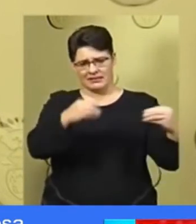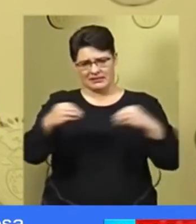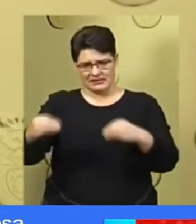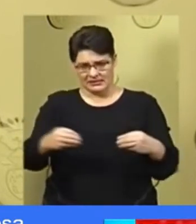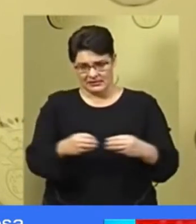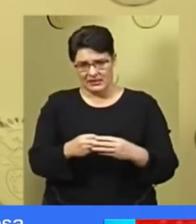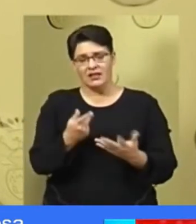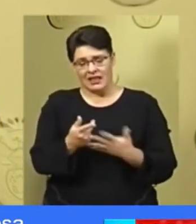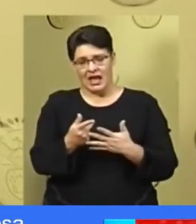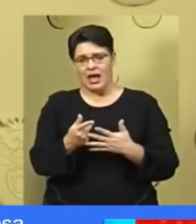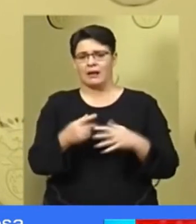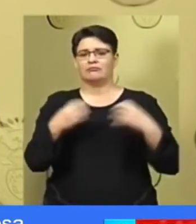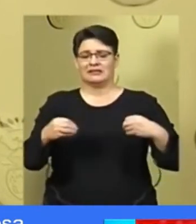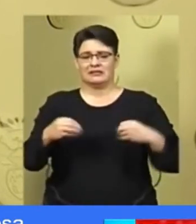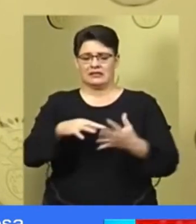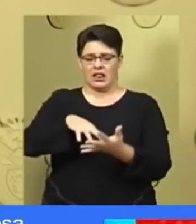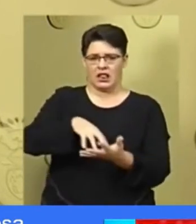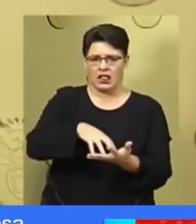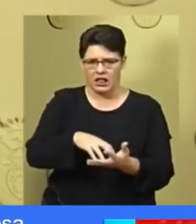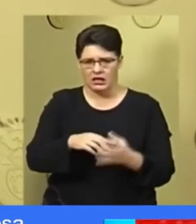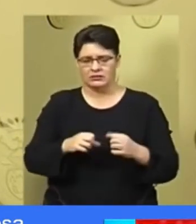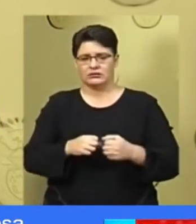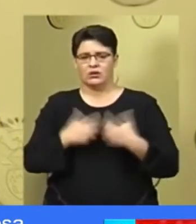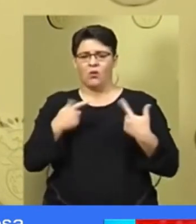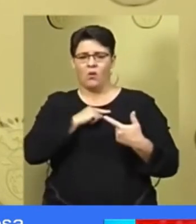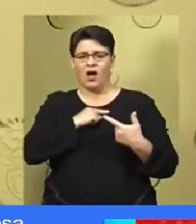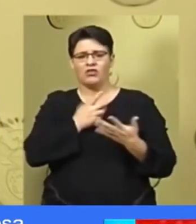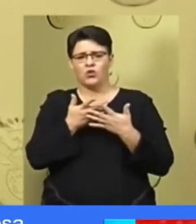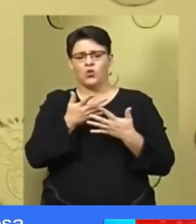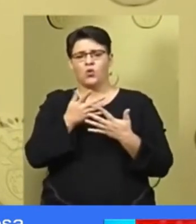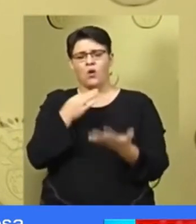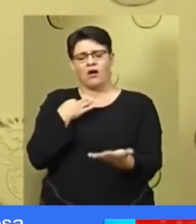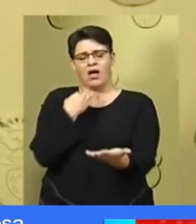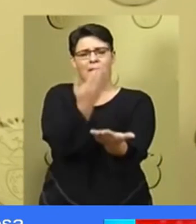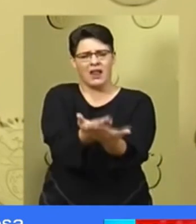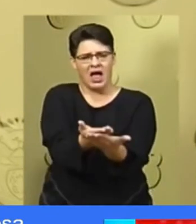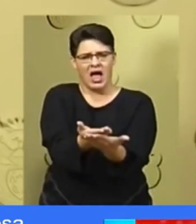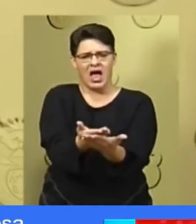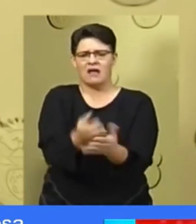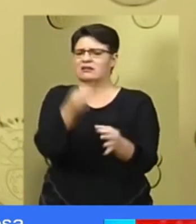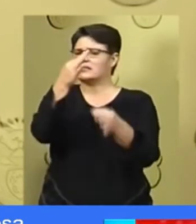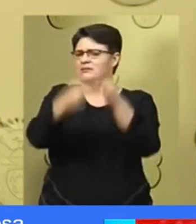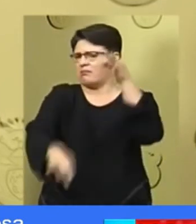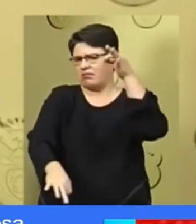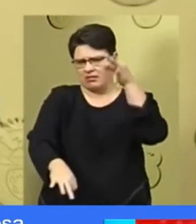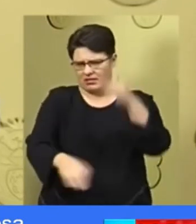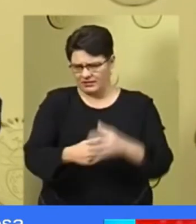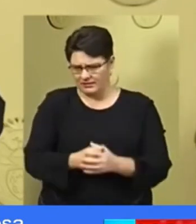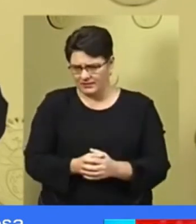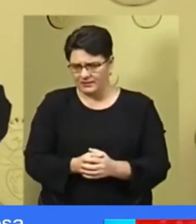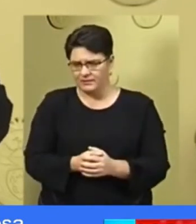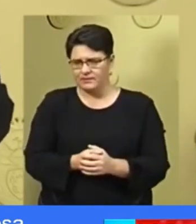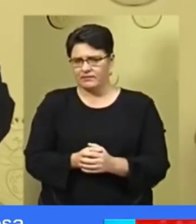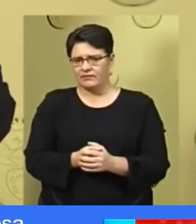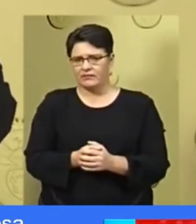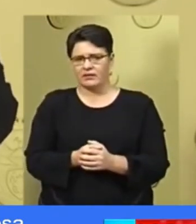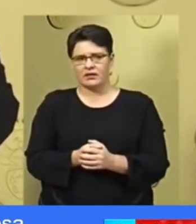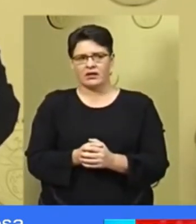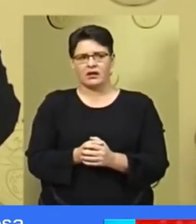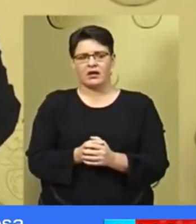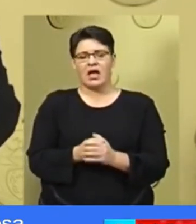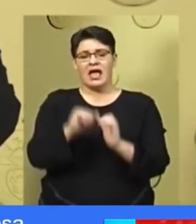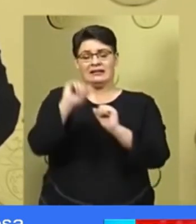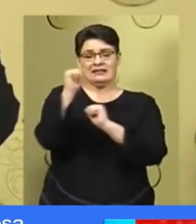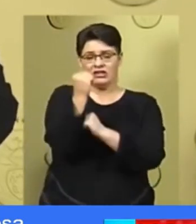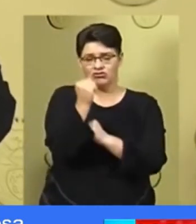that are in distress through a simplified application process. The Industrial Development